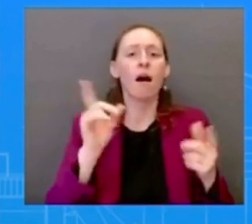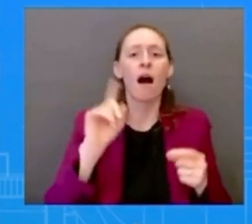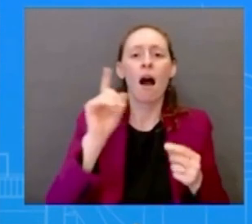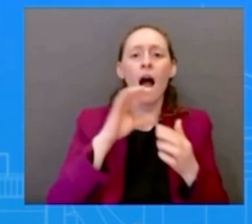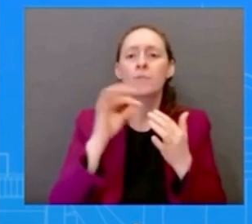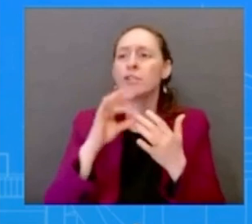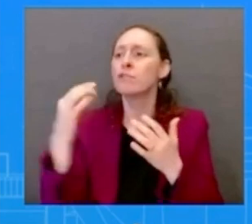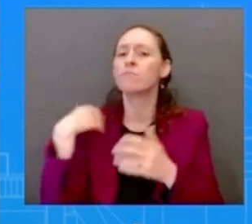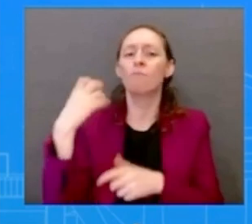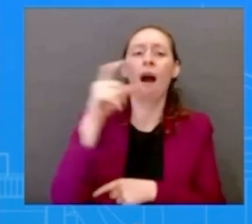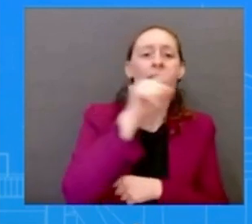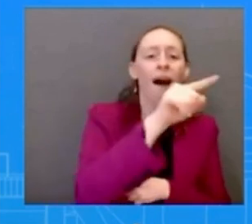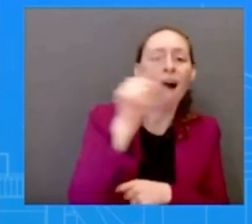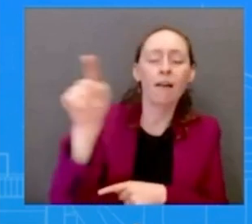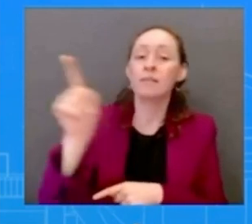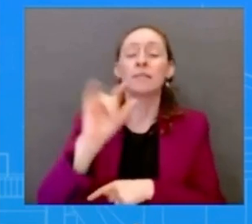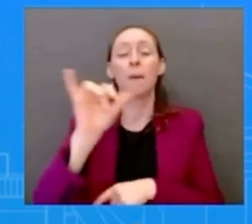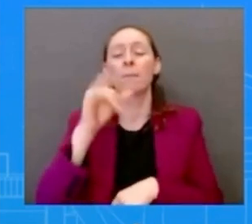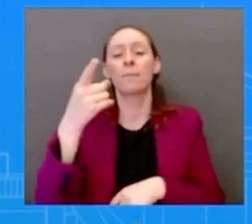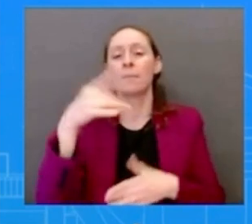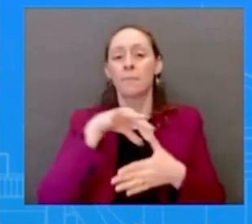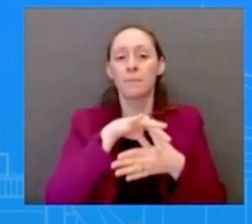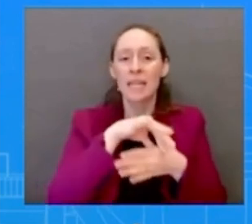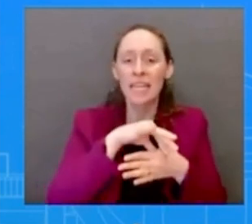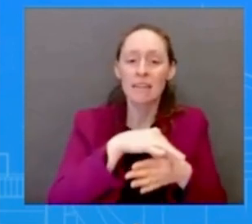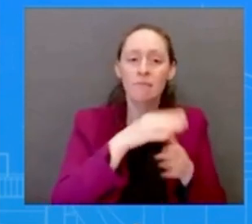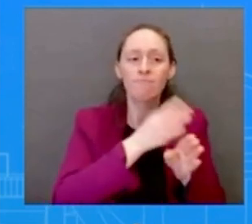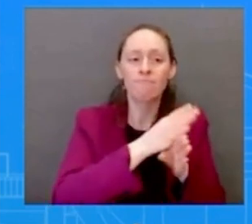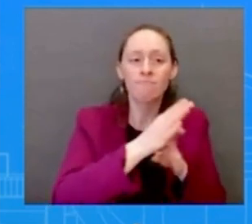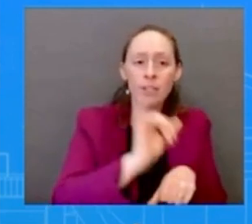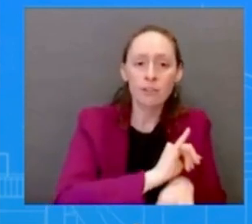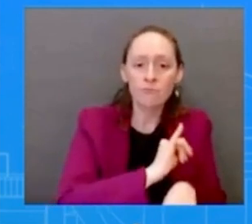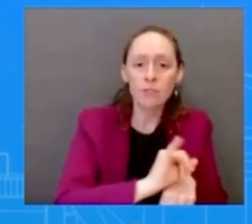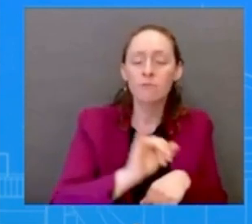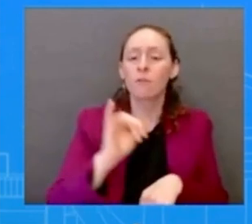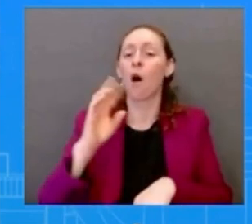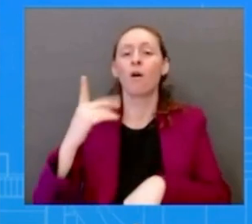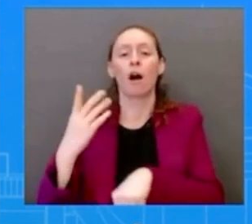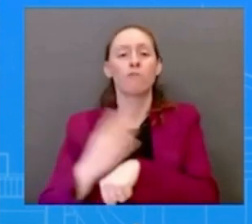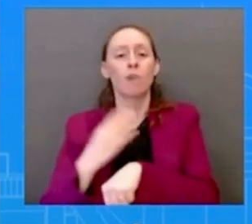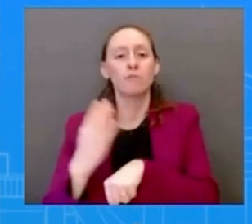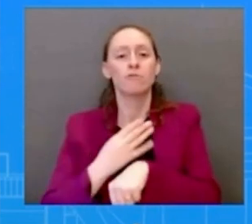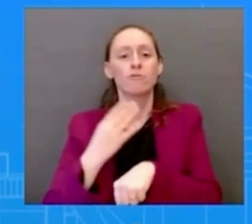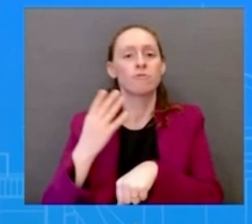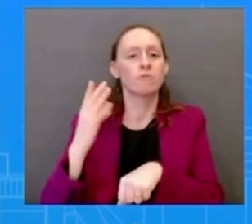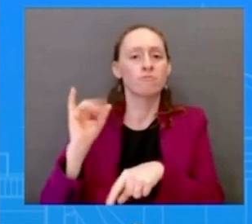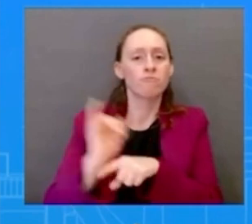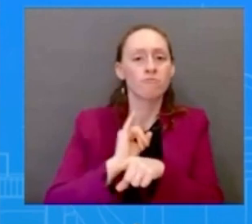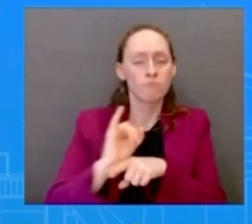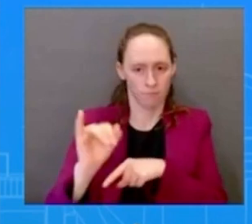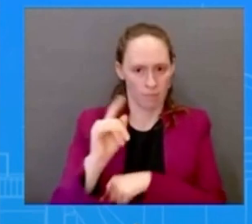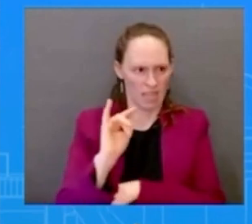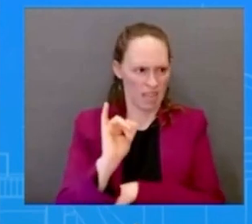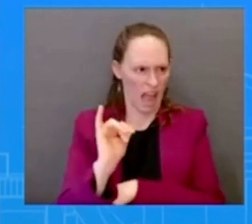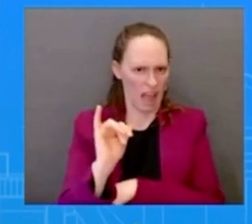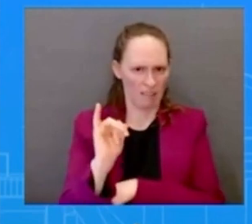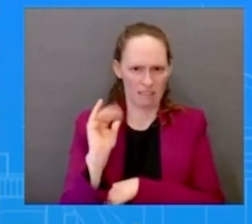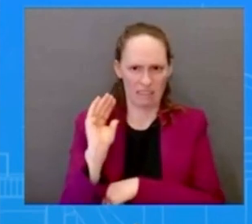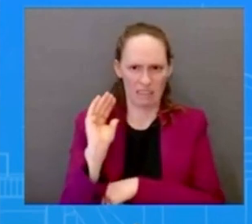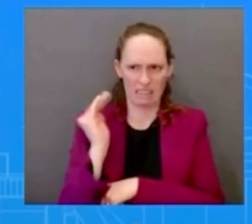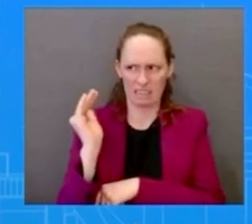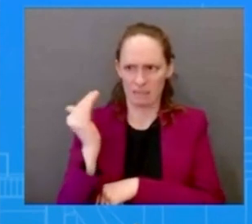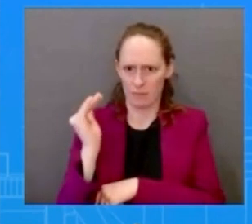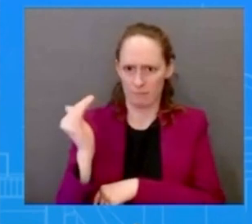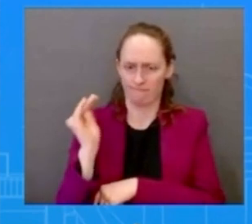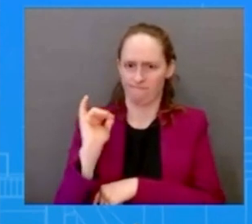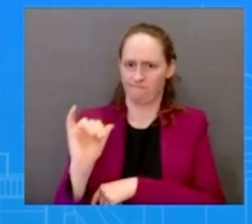several regional banks could lead to a consolidation and a concentration in the larger banking sector and uh